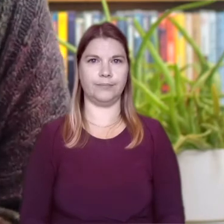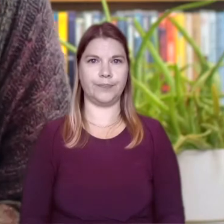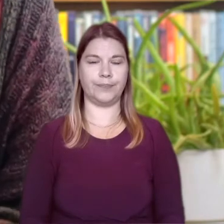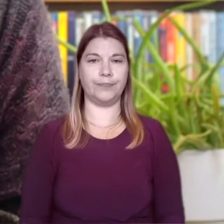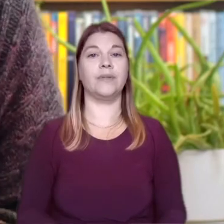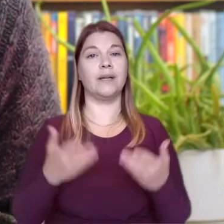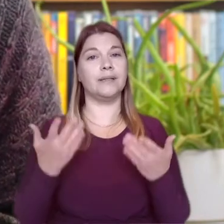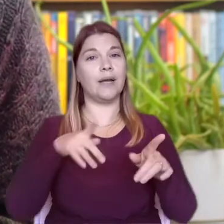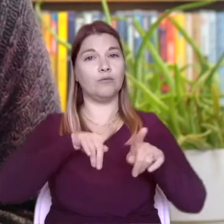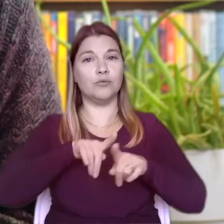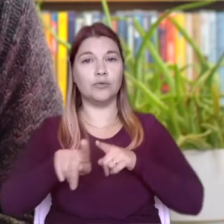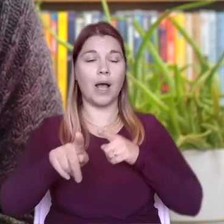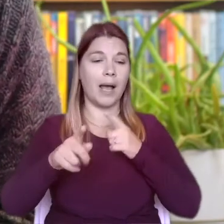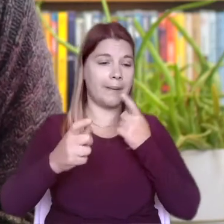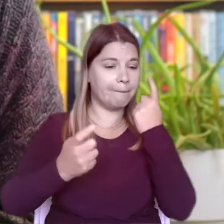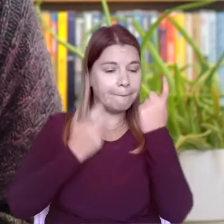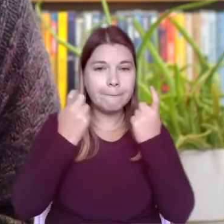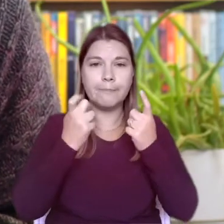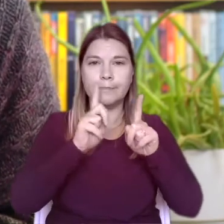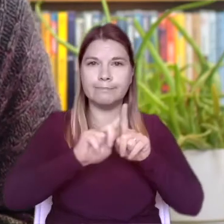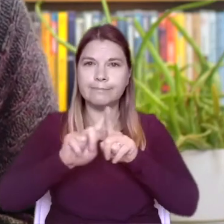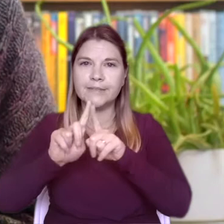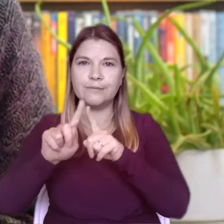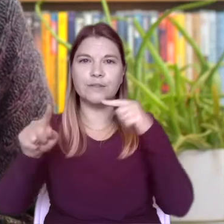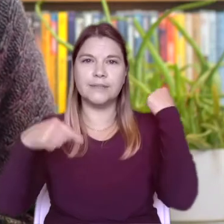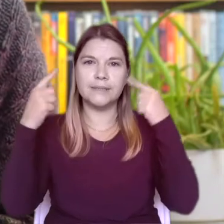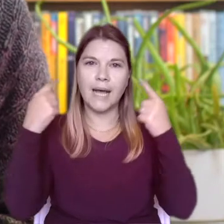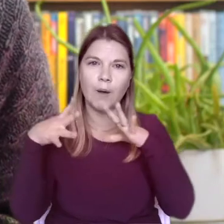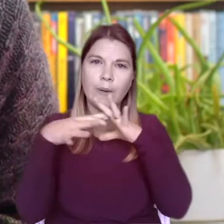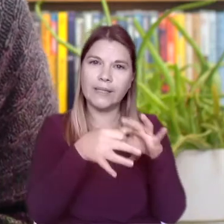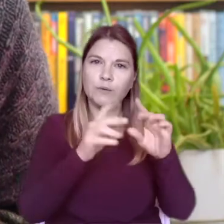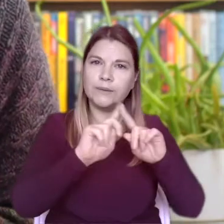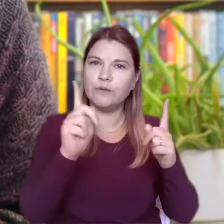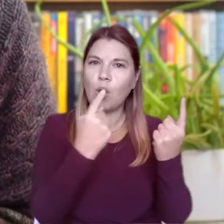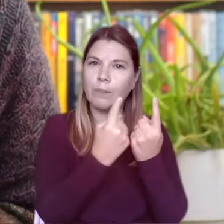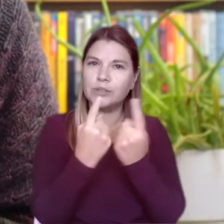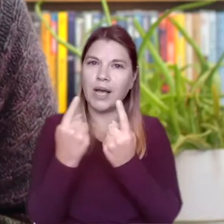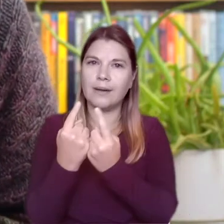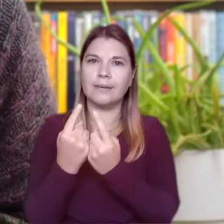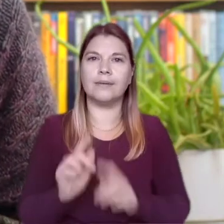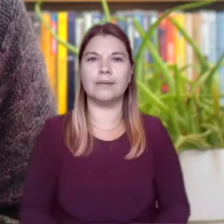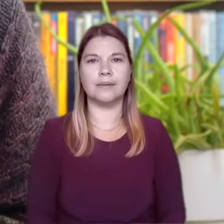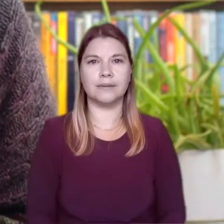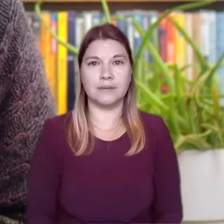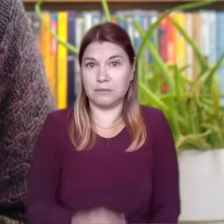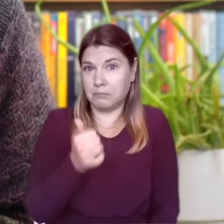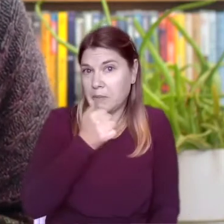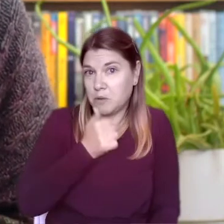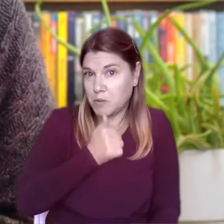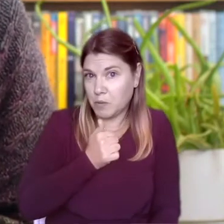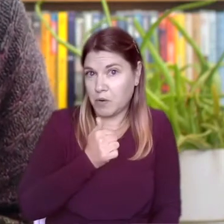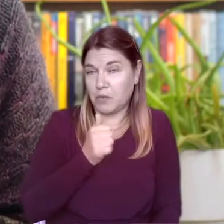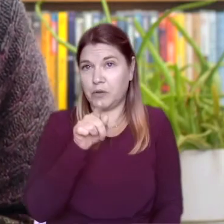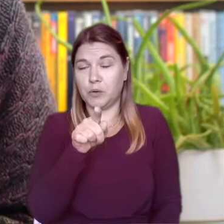Let's try exploring the sounds that some different objects make. They might be useful for your own sound bath.